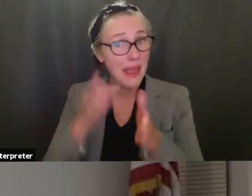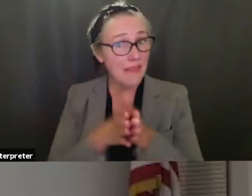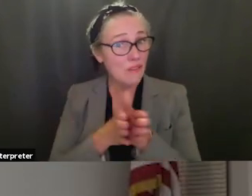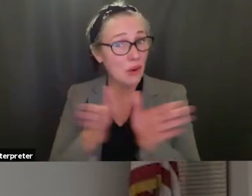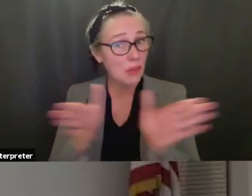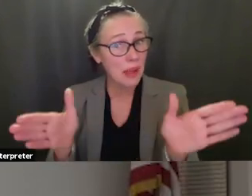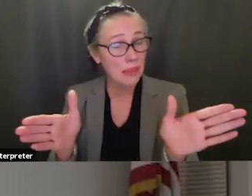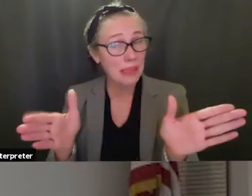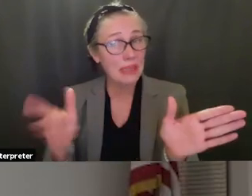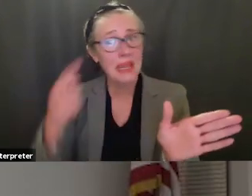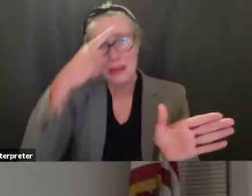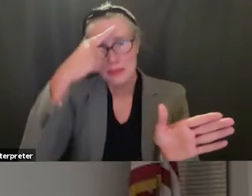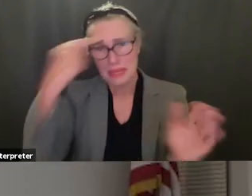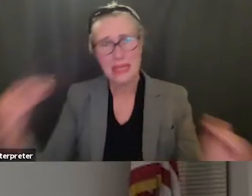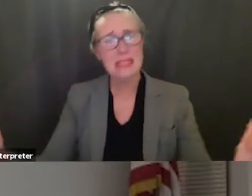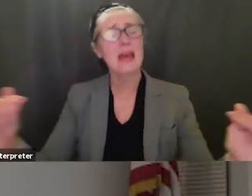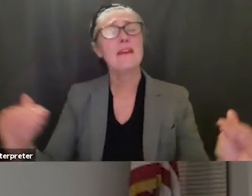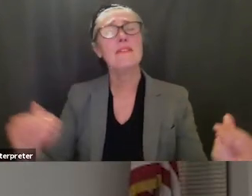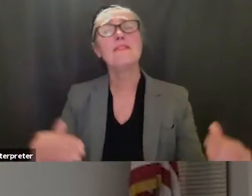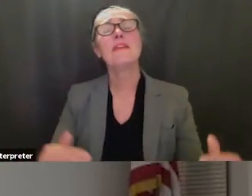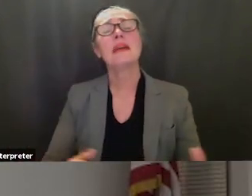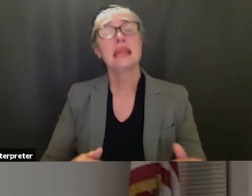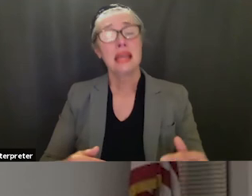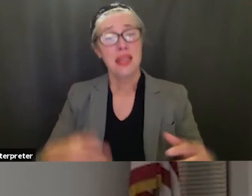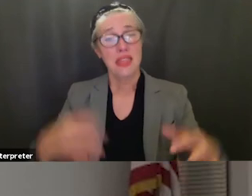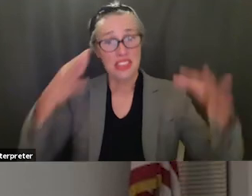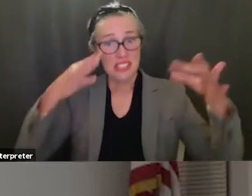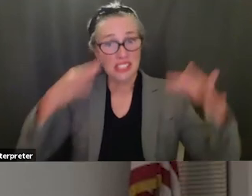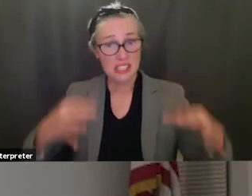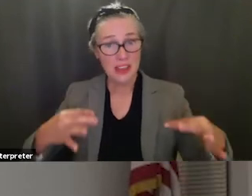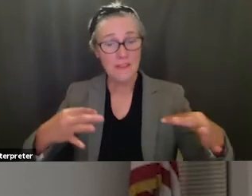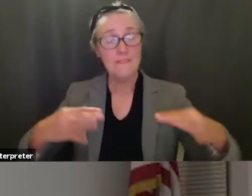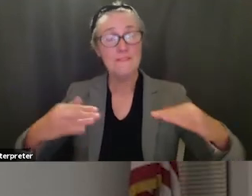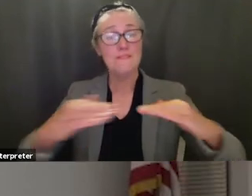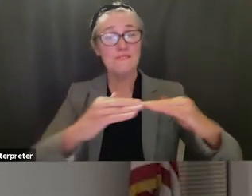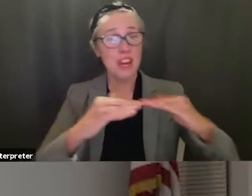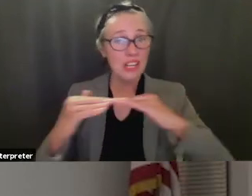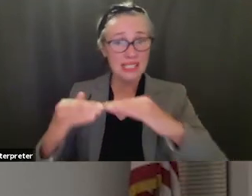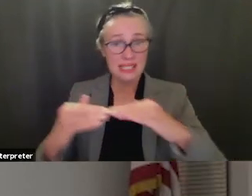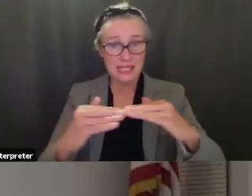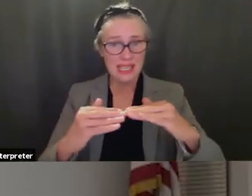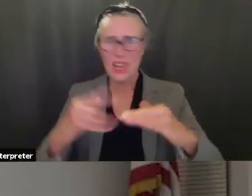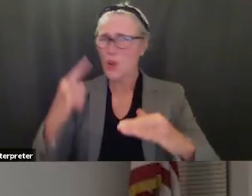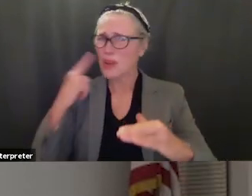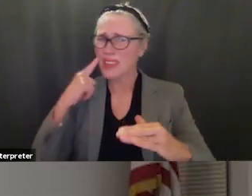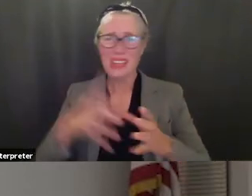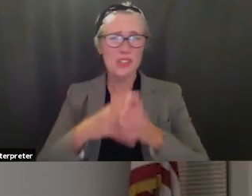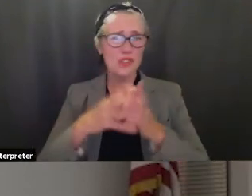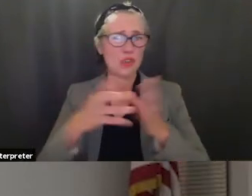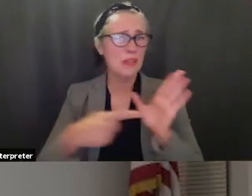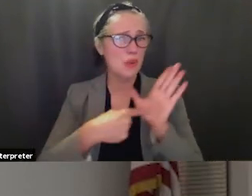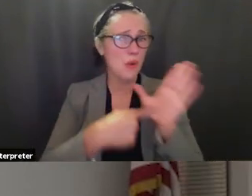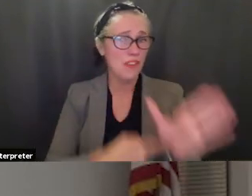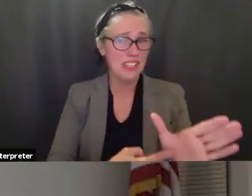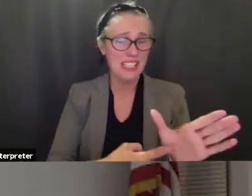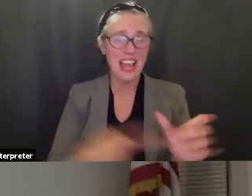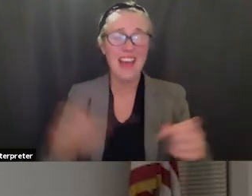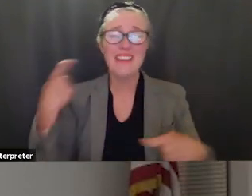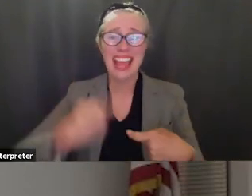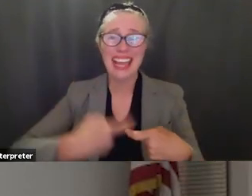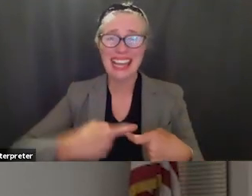in the name of fairness and equity this board has said that the over representation of latinx students and the